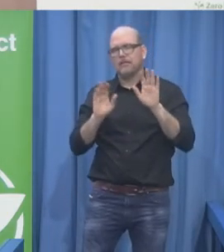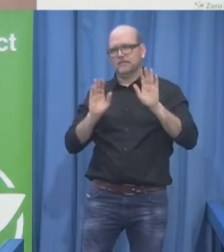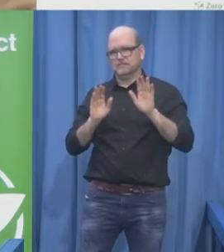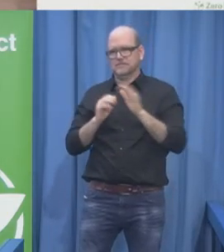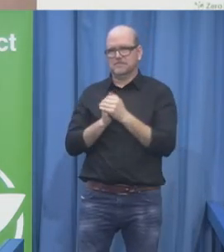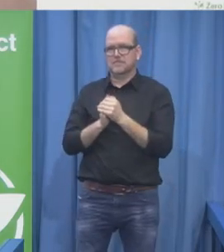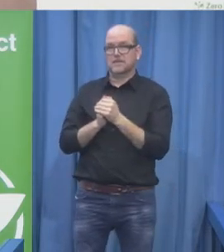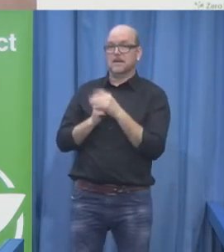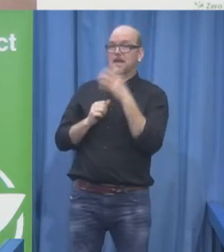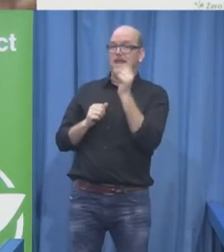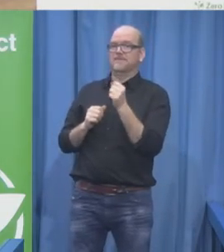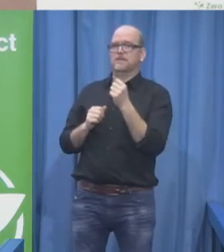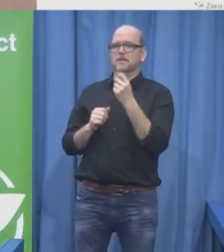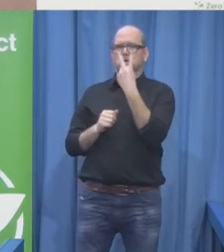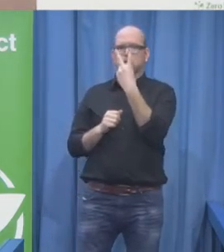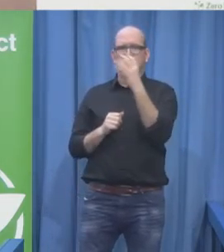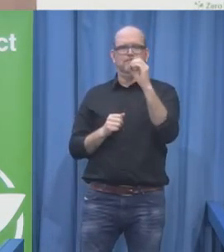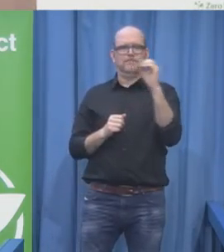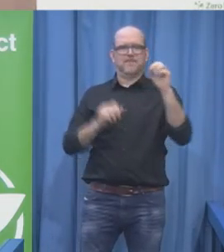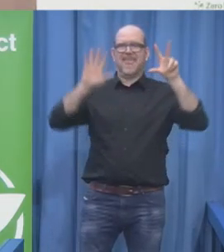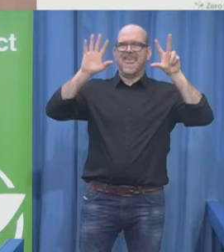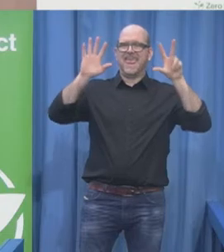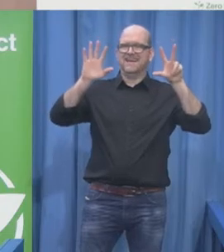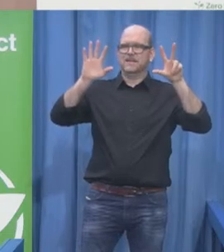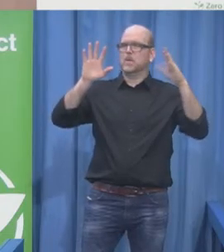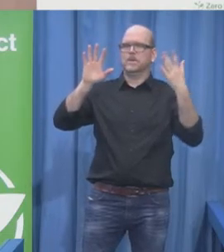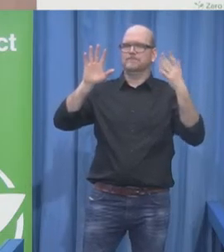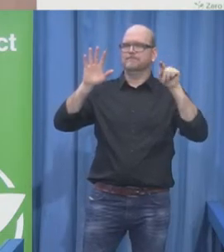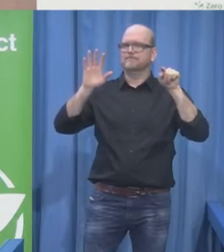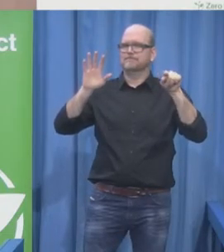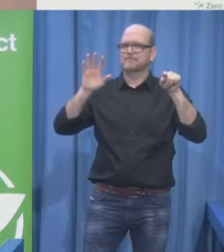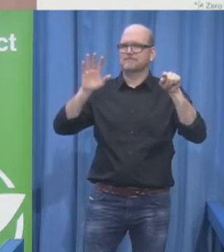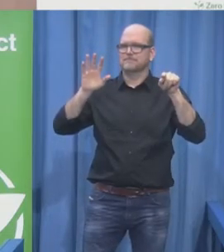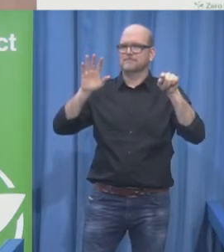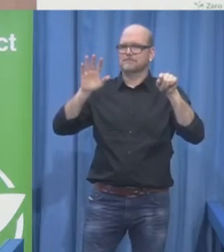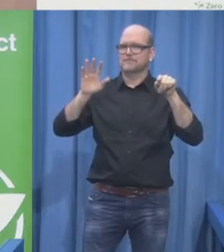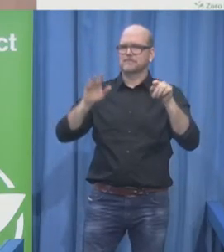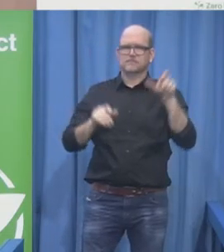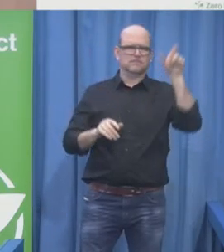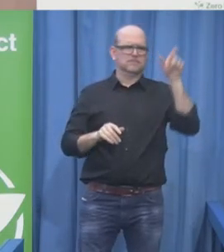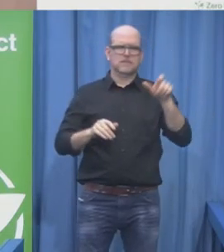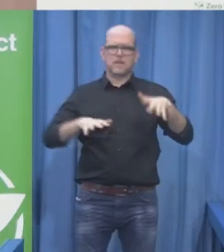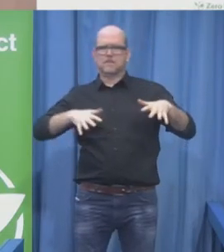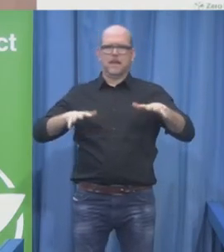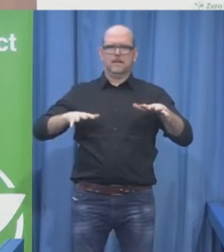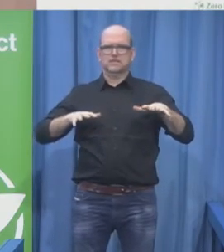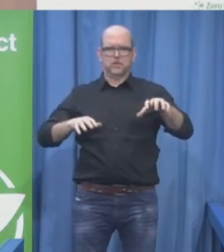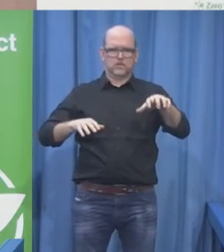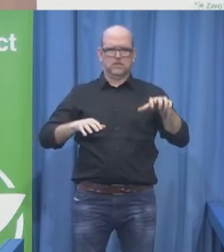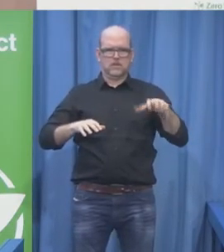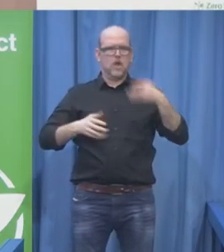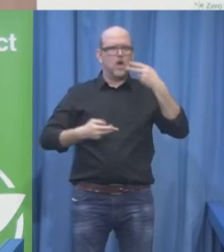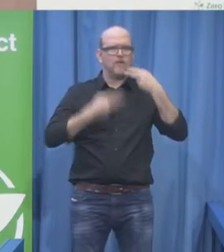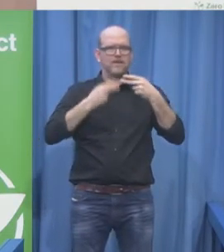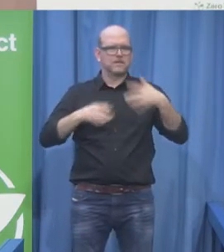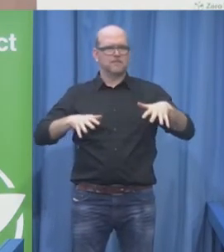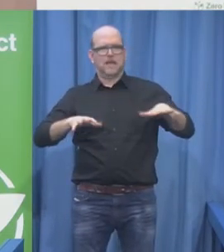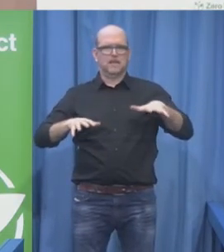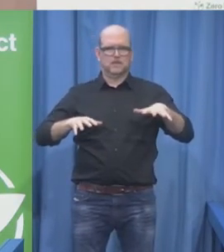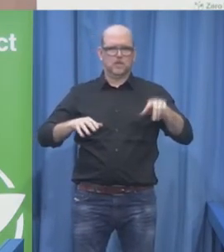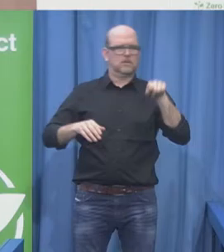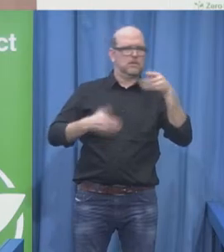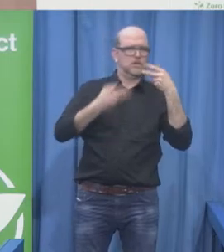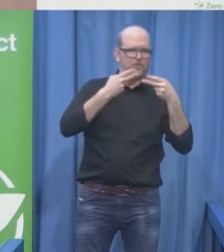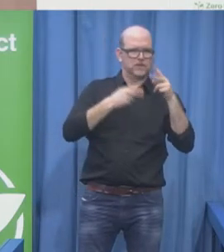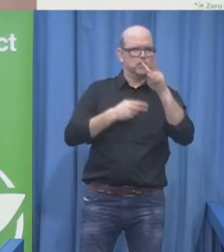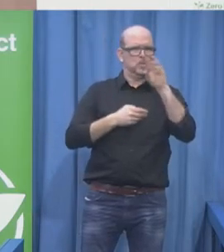shows that, for instance, in Bangladesh, the exclusion of people with disabilities from the labour market results in